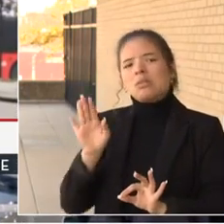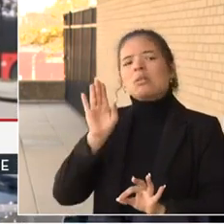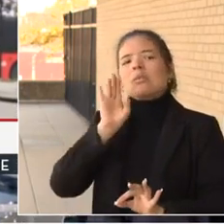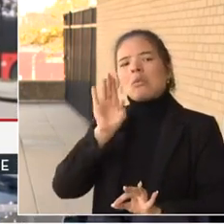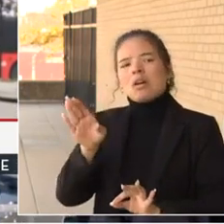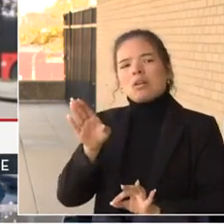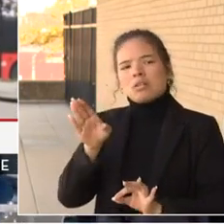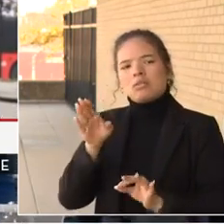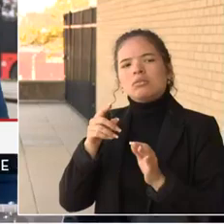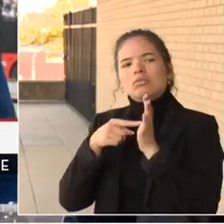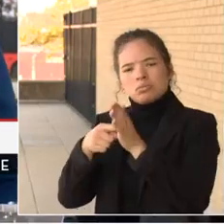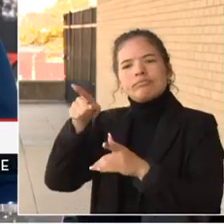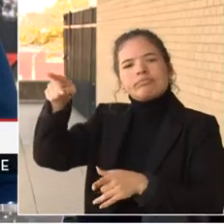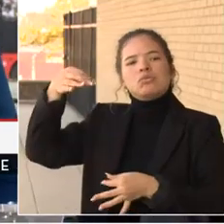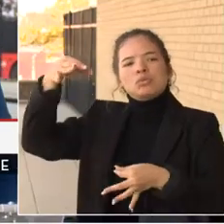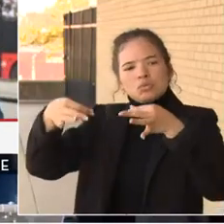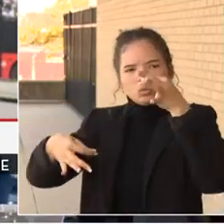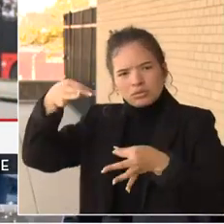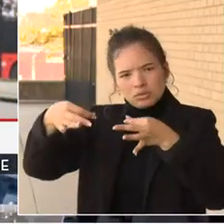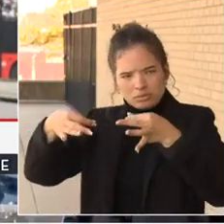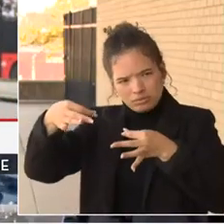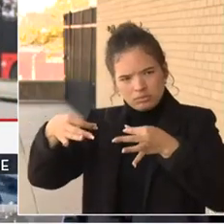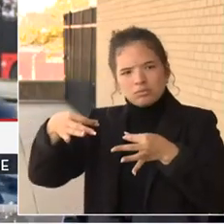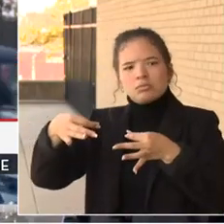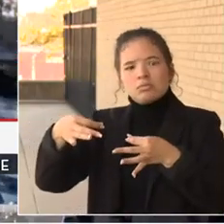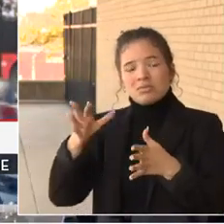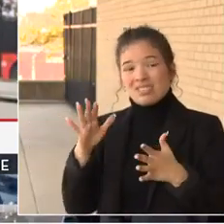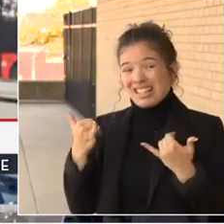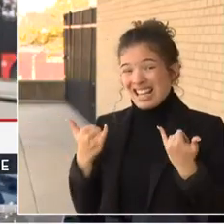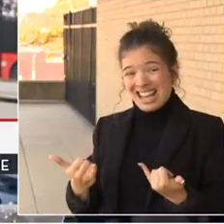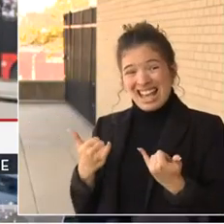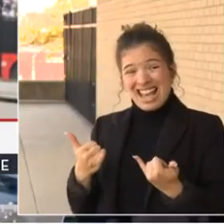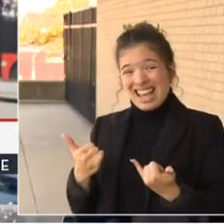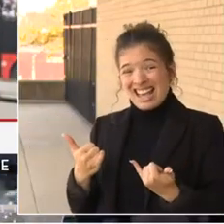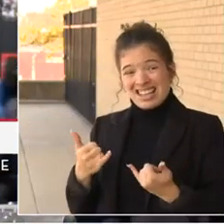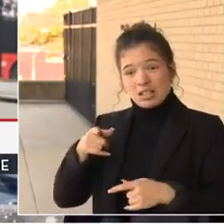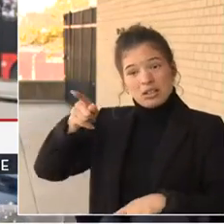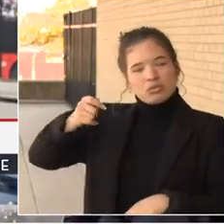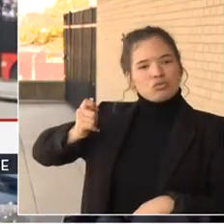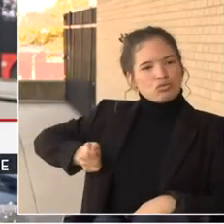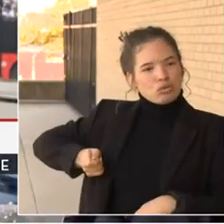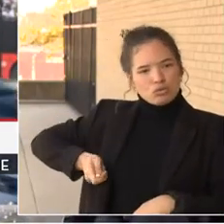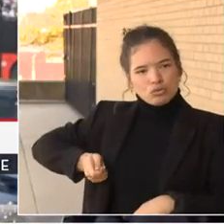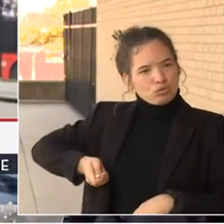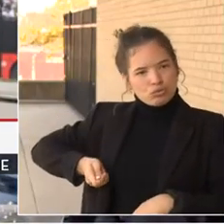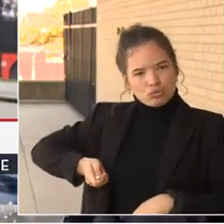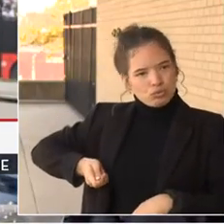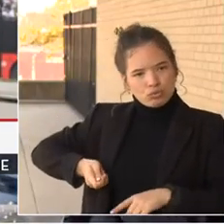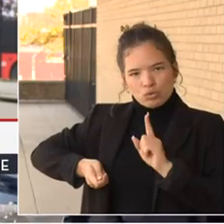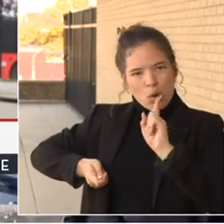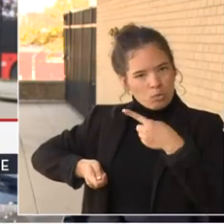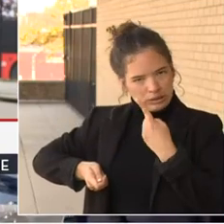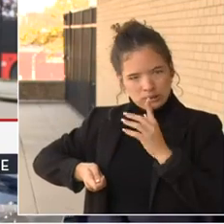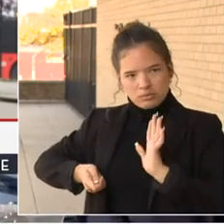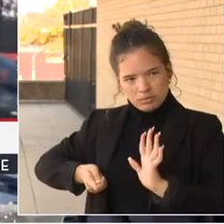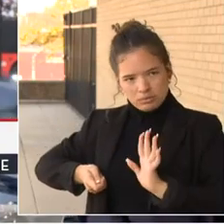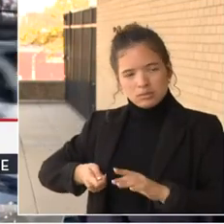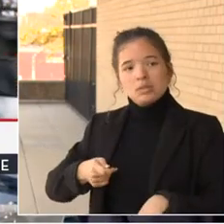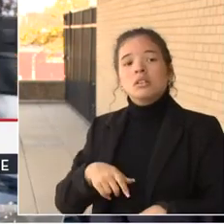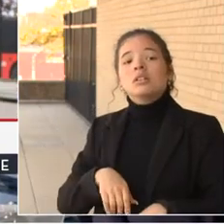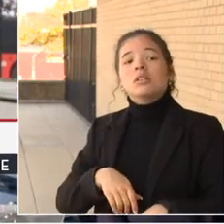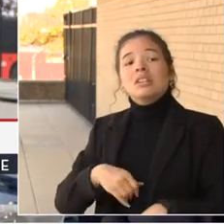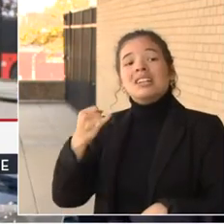are tried before a judge. And in a perfect world where we had as many judges as